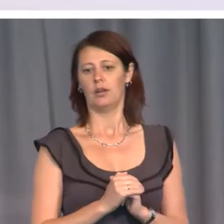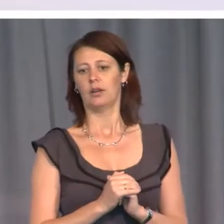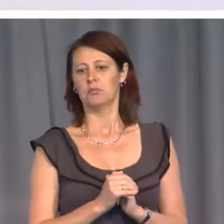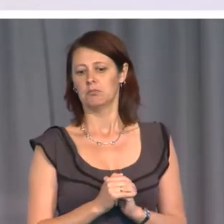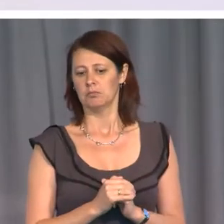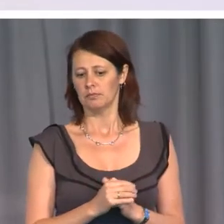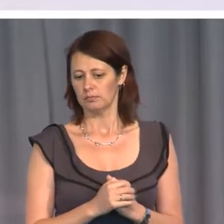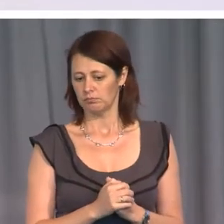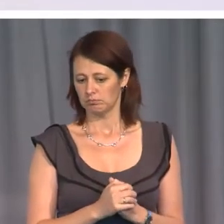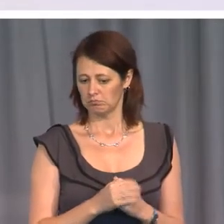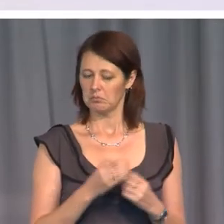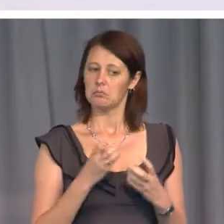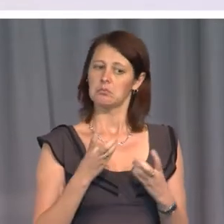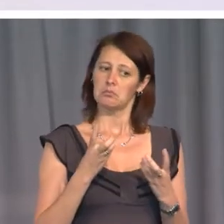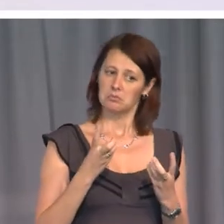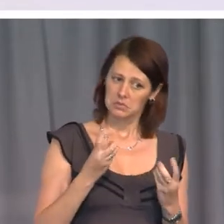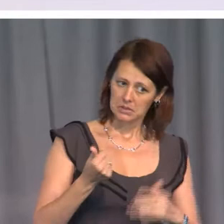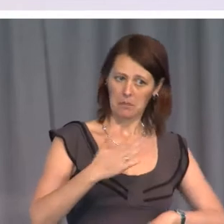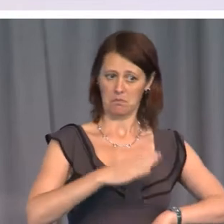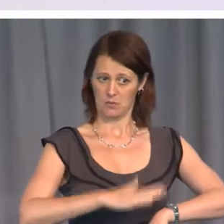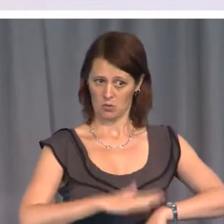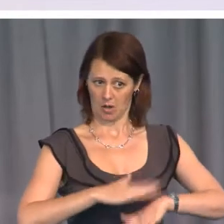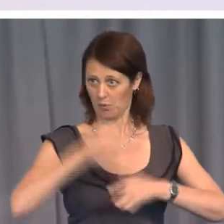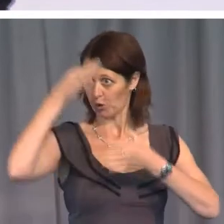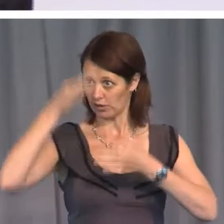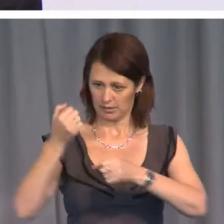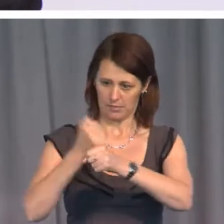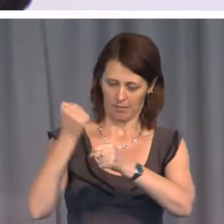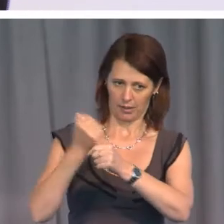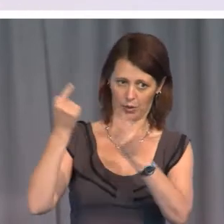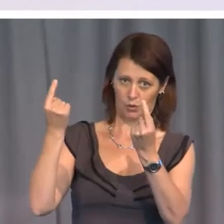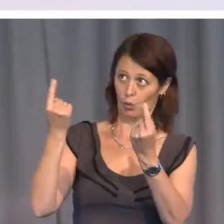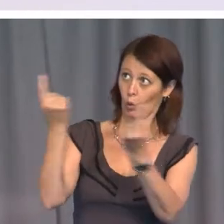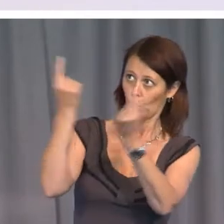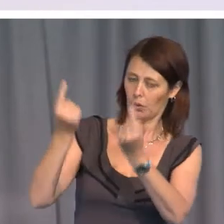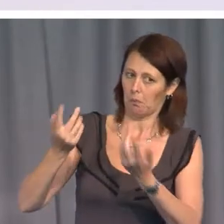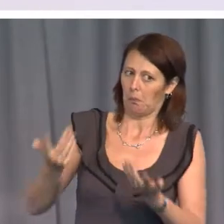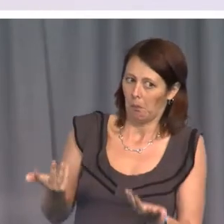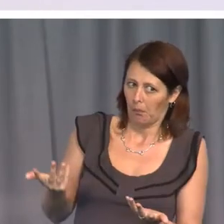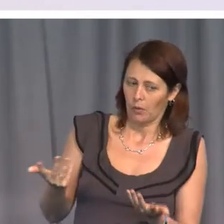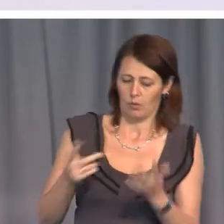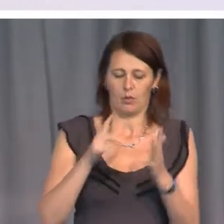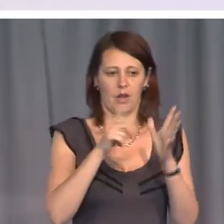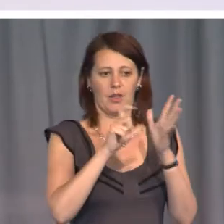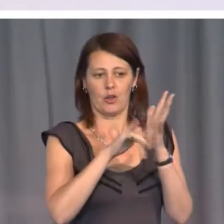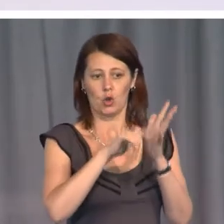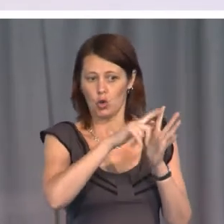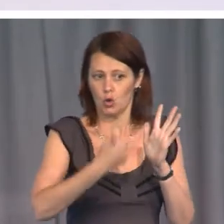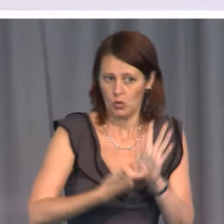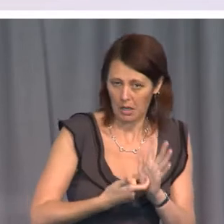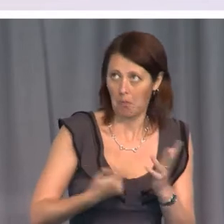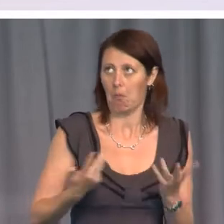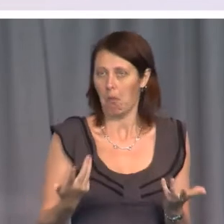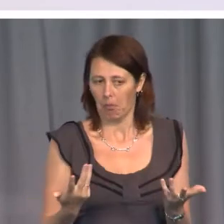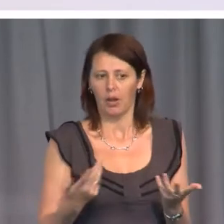point, the decision makers, we don't know quite who they are, and the Yakuza arrangement, which